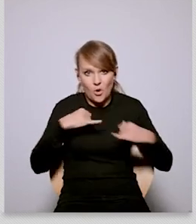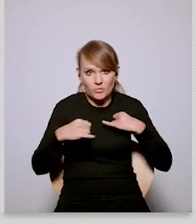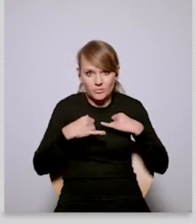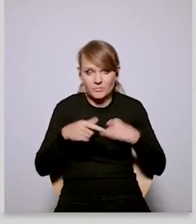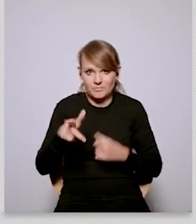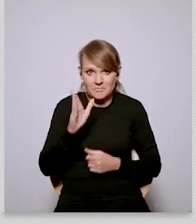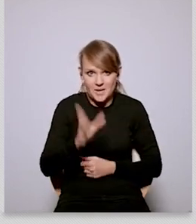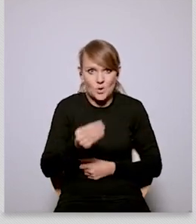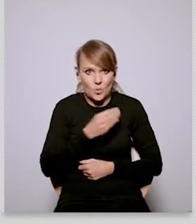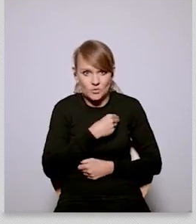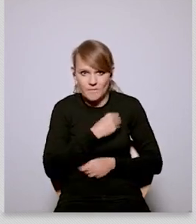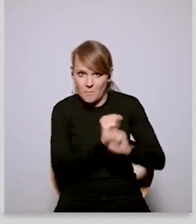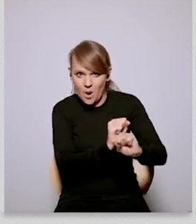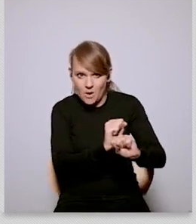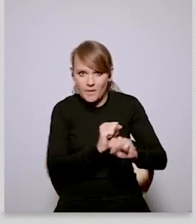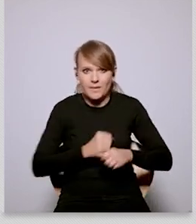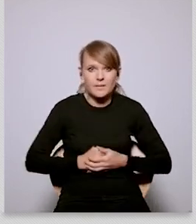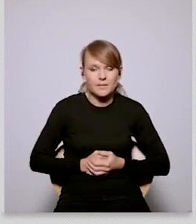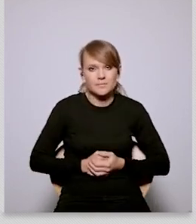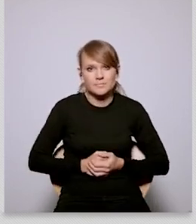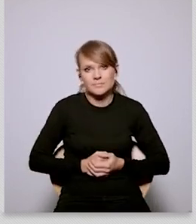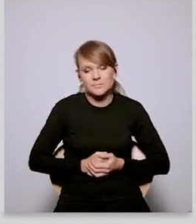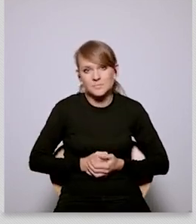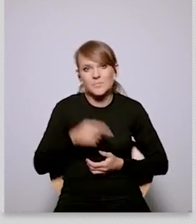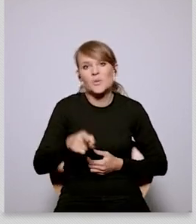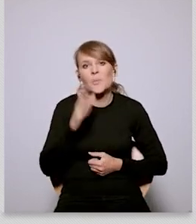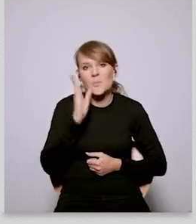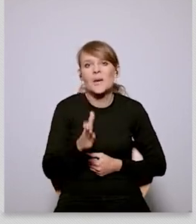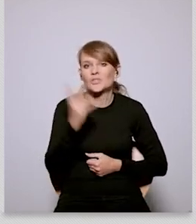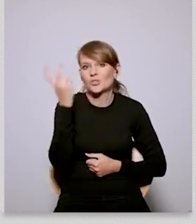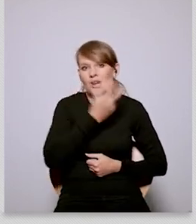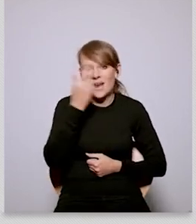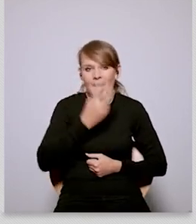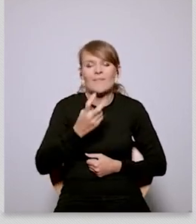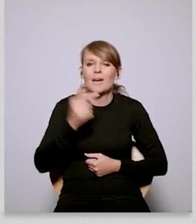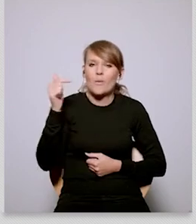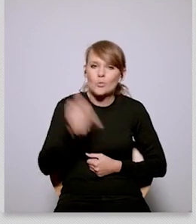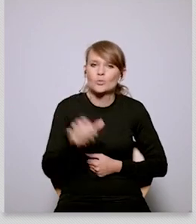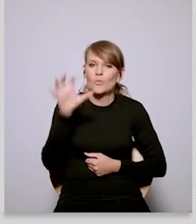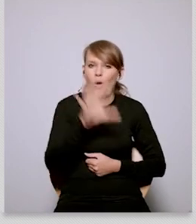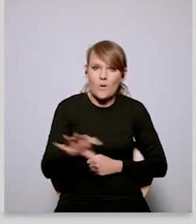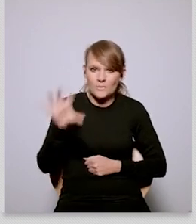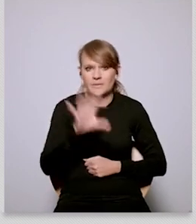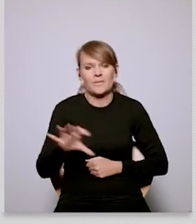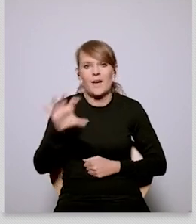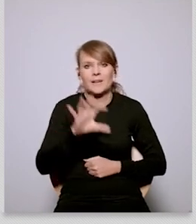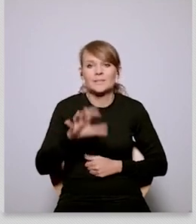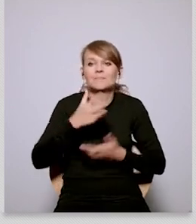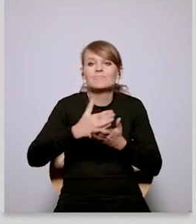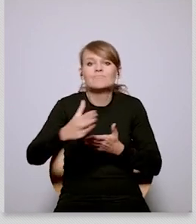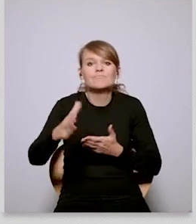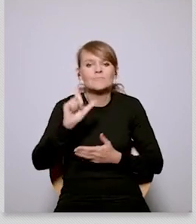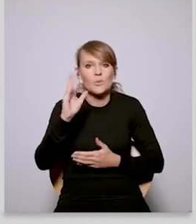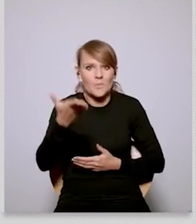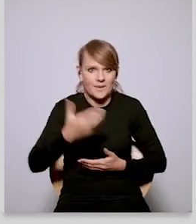part to to observe or whether the national priorities are always you know resurfacing because i would be very much